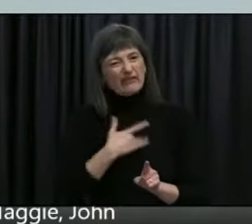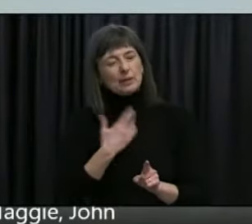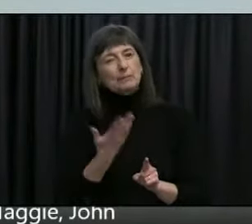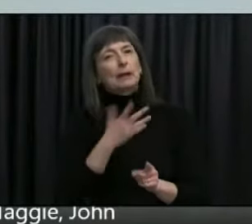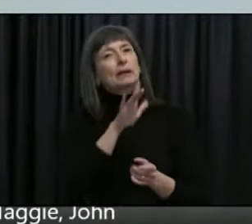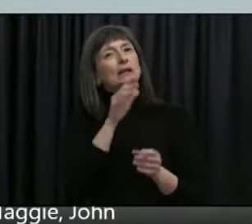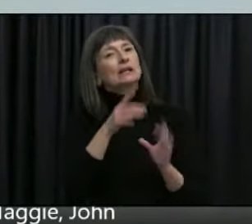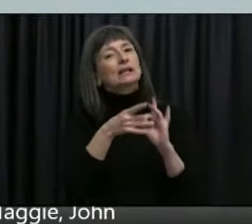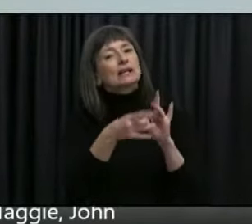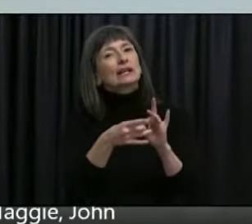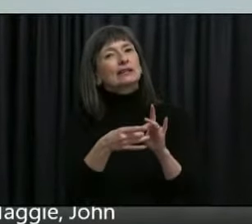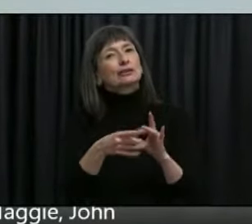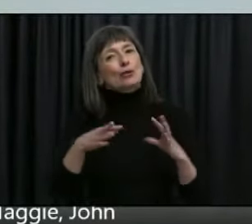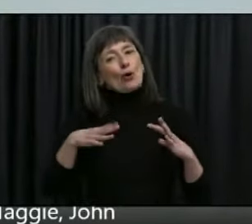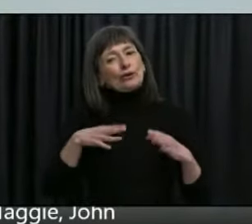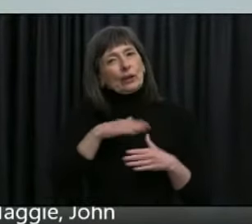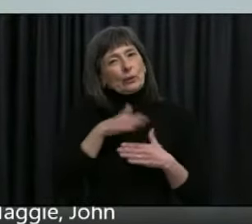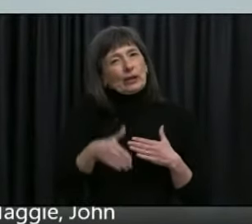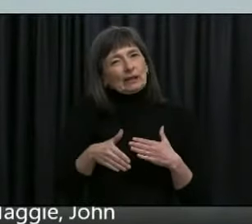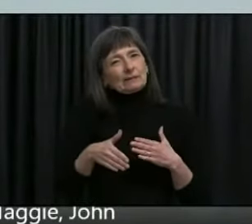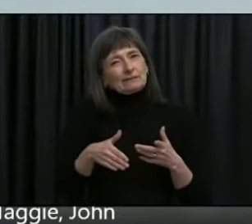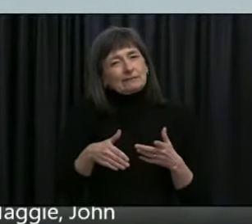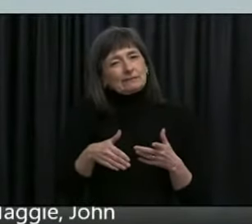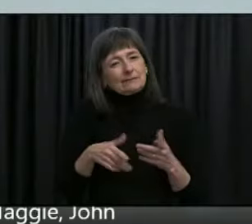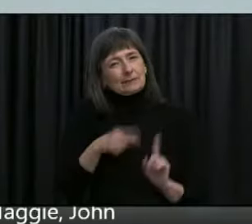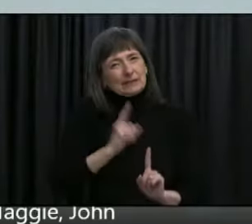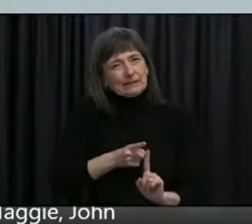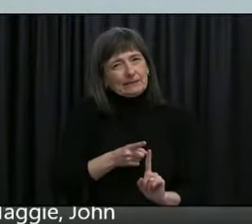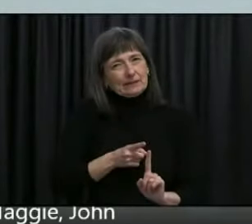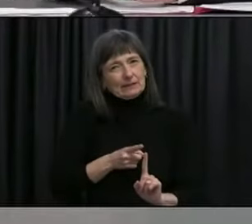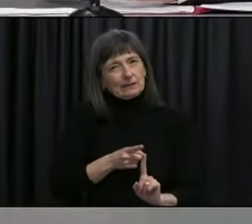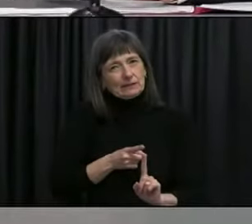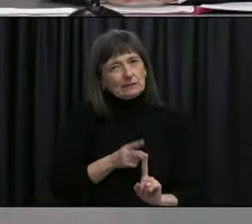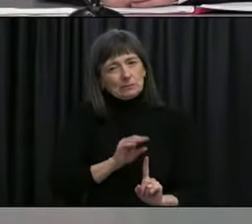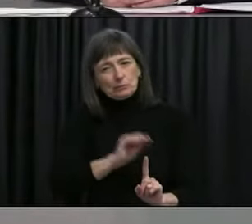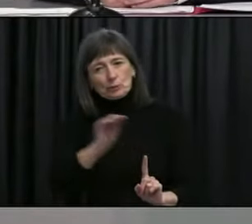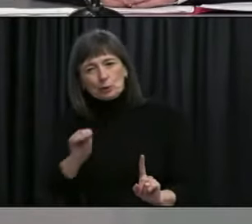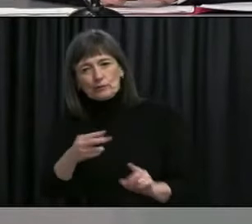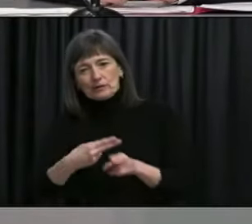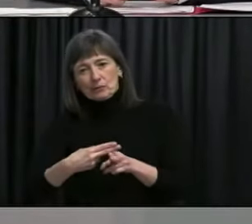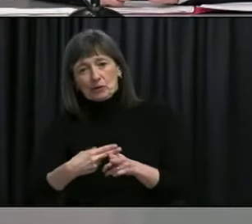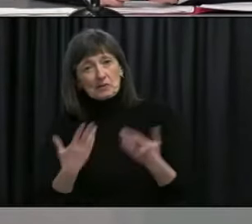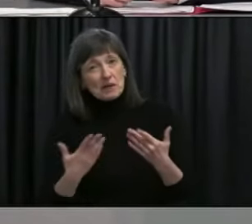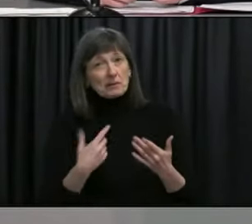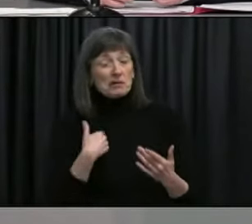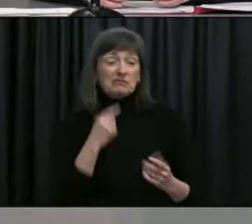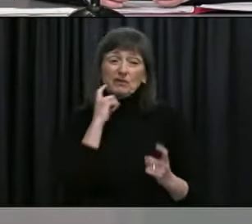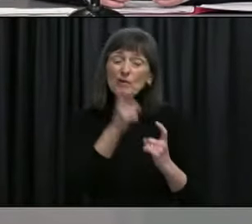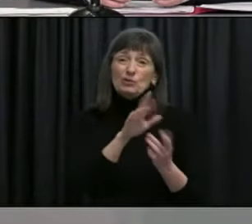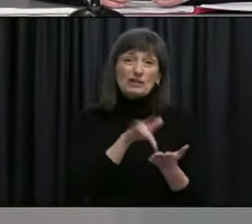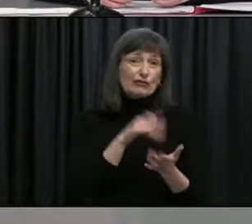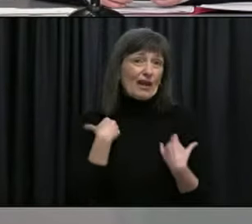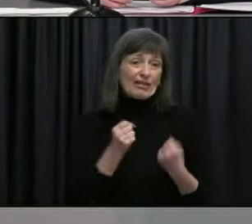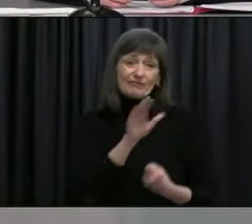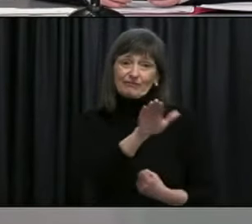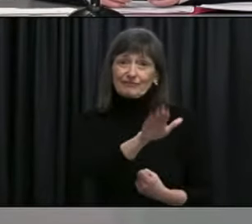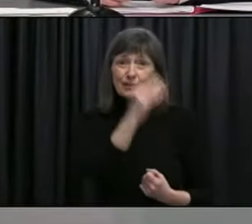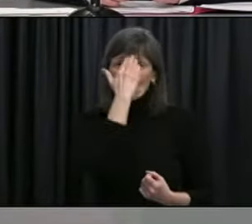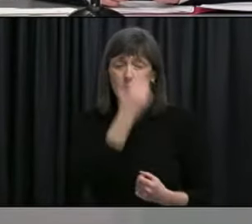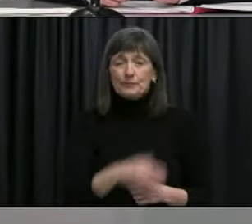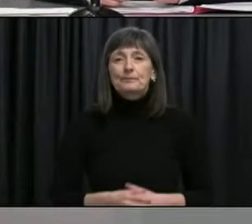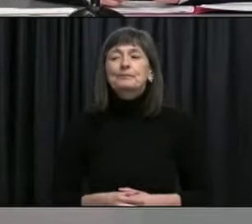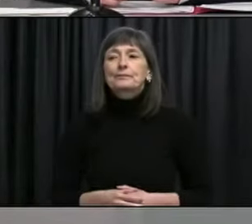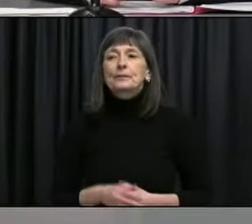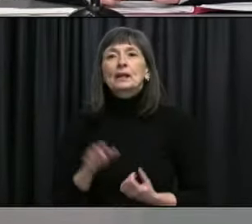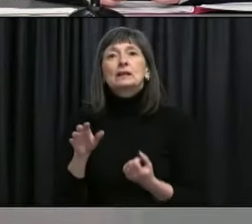central health would be able to provide some more clarity about that thank you peter jackson with the